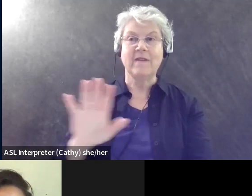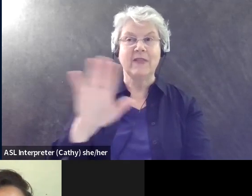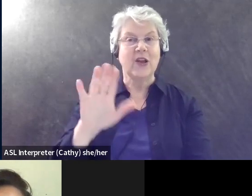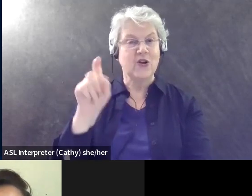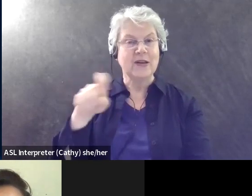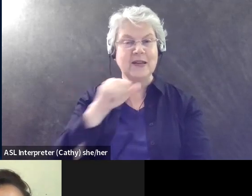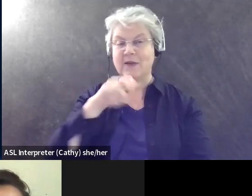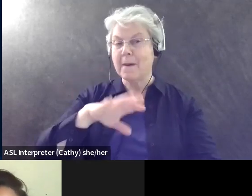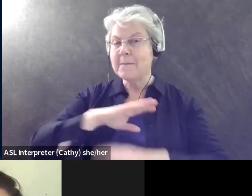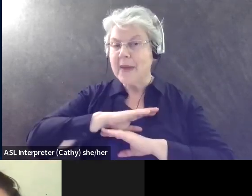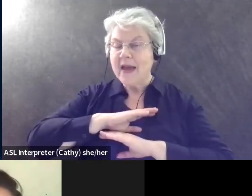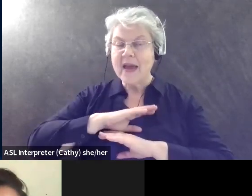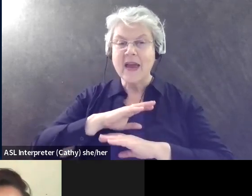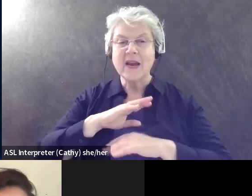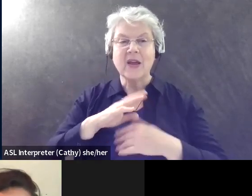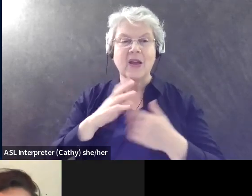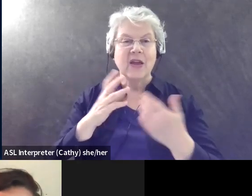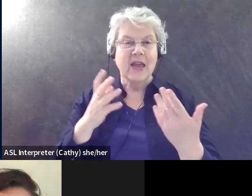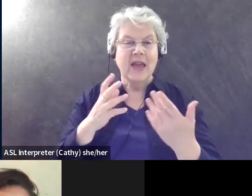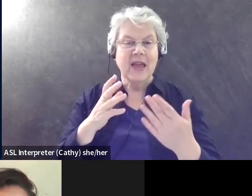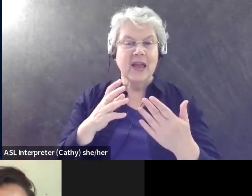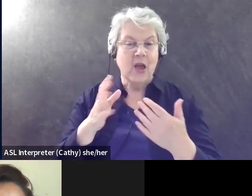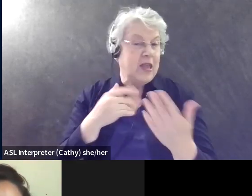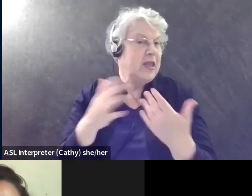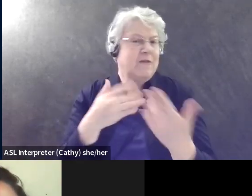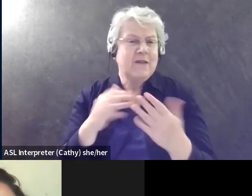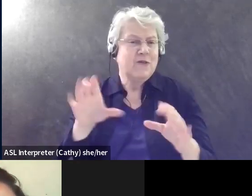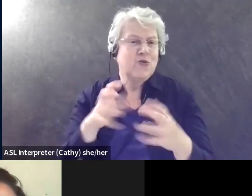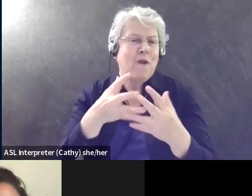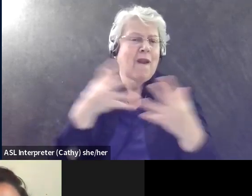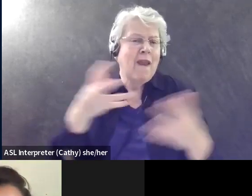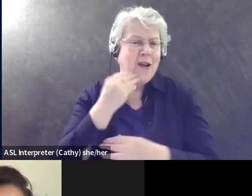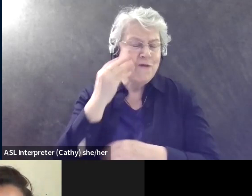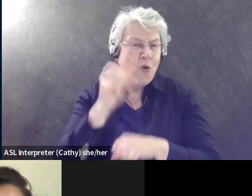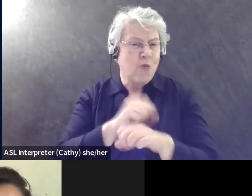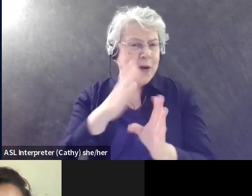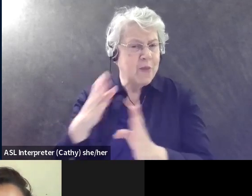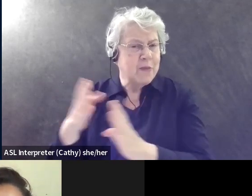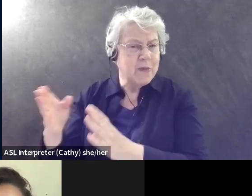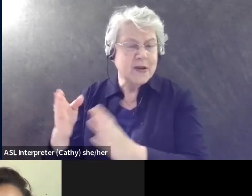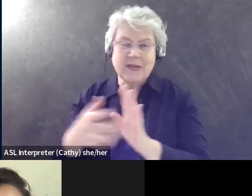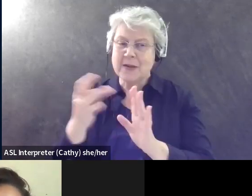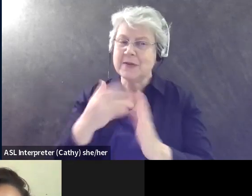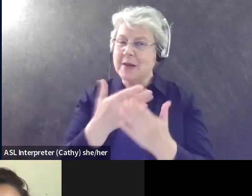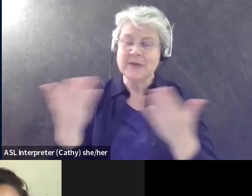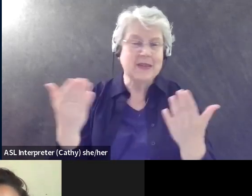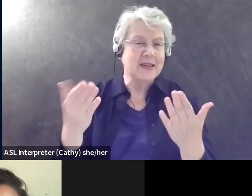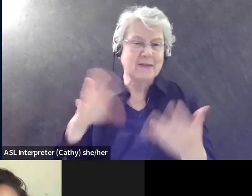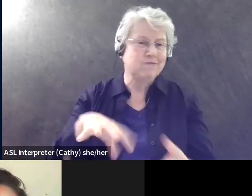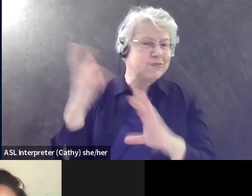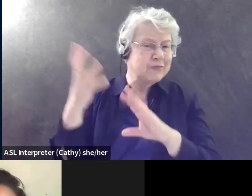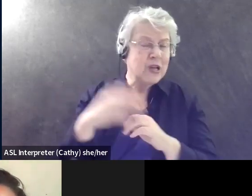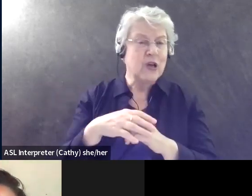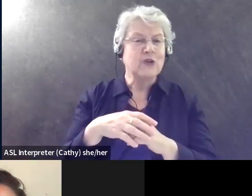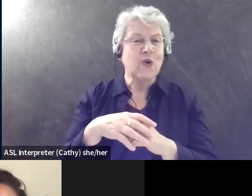you know, the, the homework that you have done, uh, given the circumstances of the event